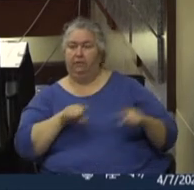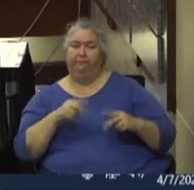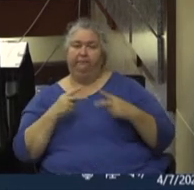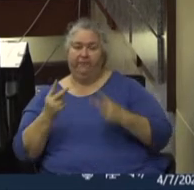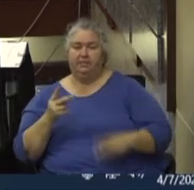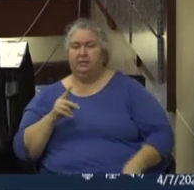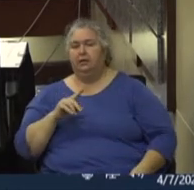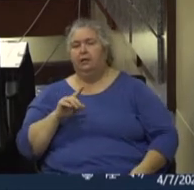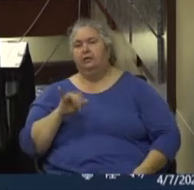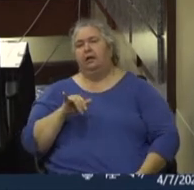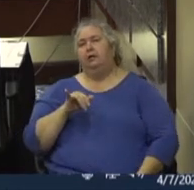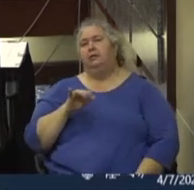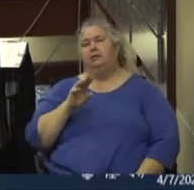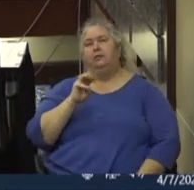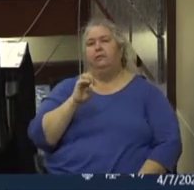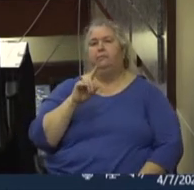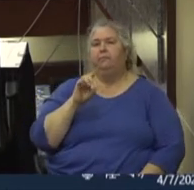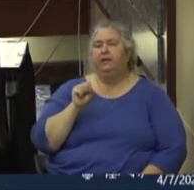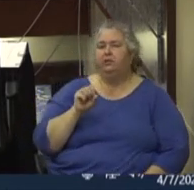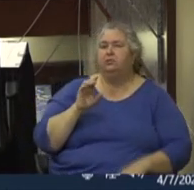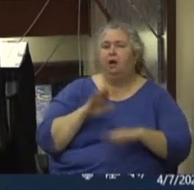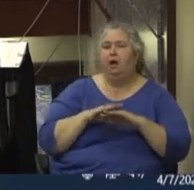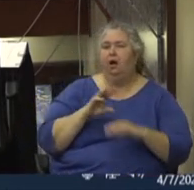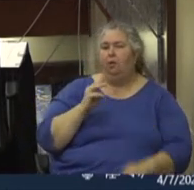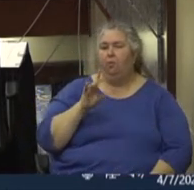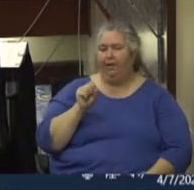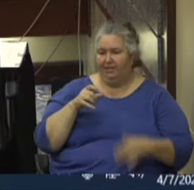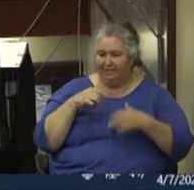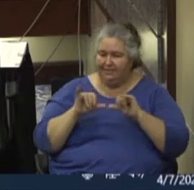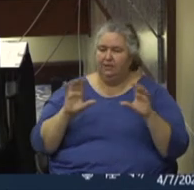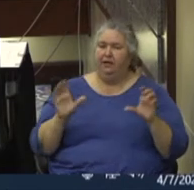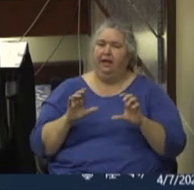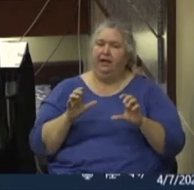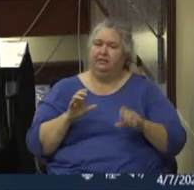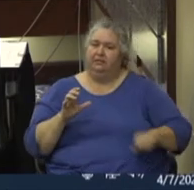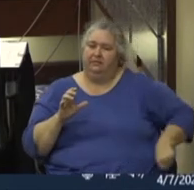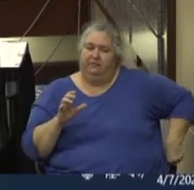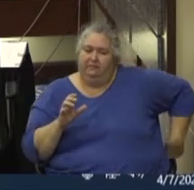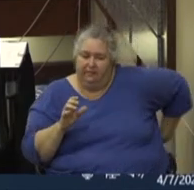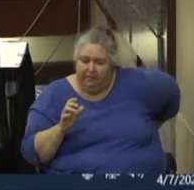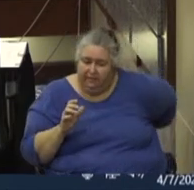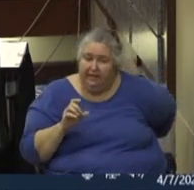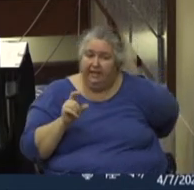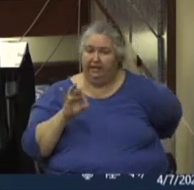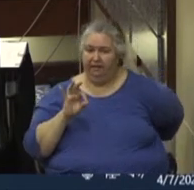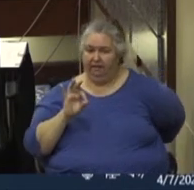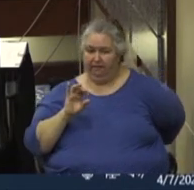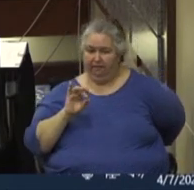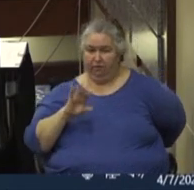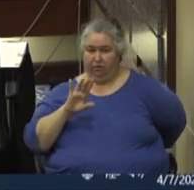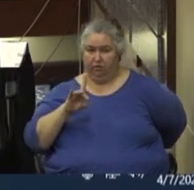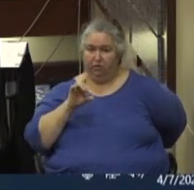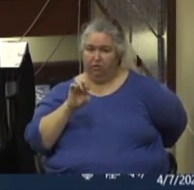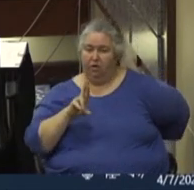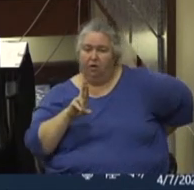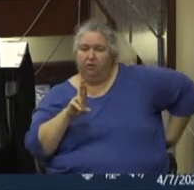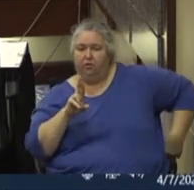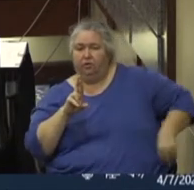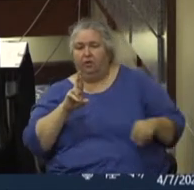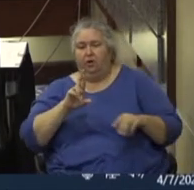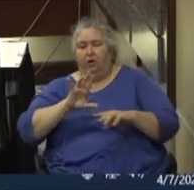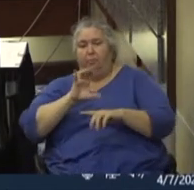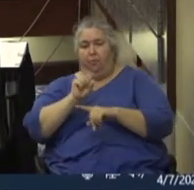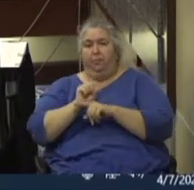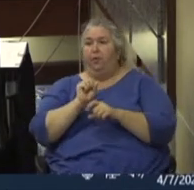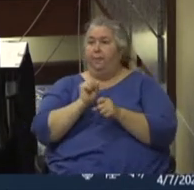Um, that the meals on wheels are still active and they, if, if, your doctor's appointment is still the central rural transit is still making